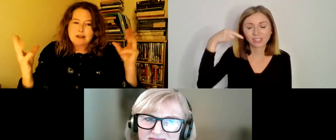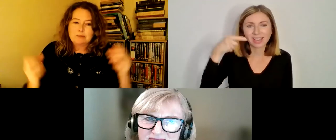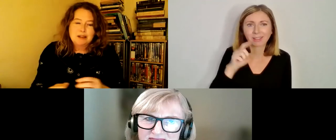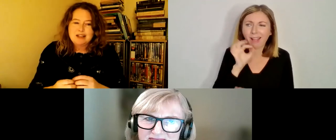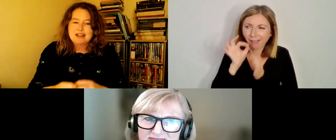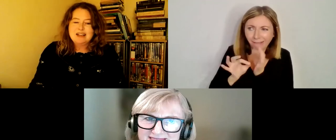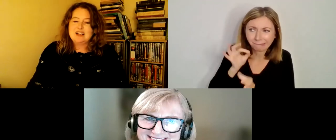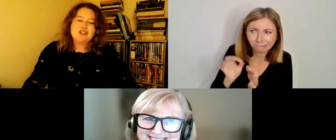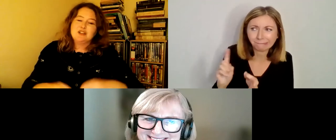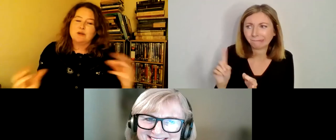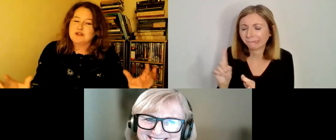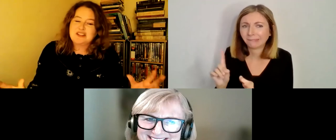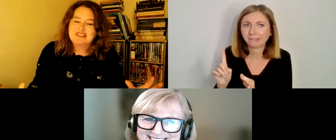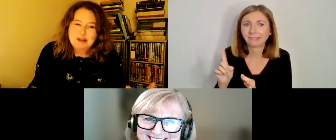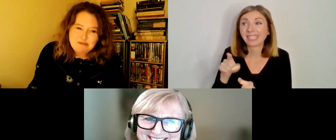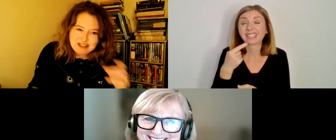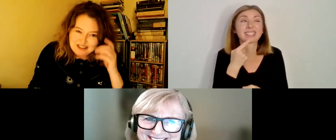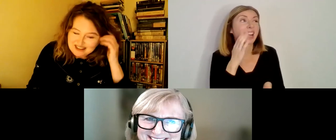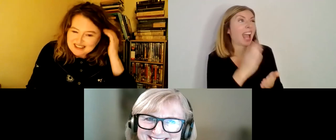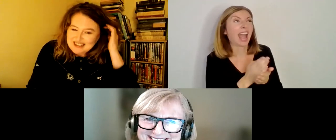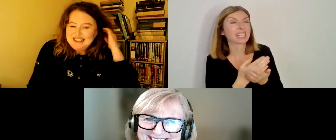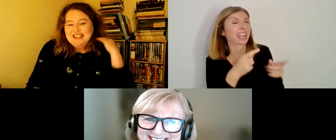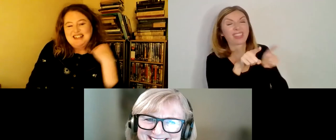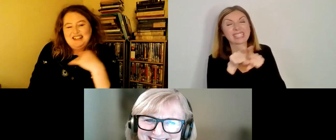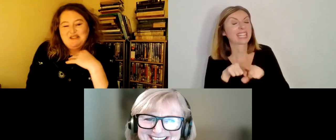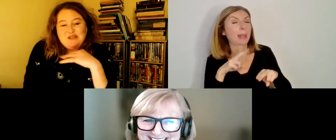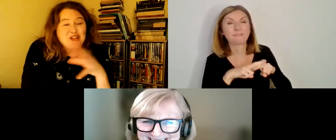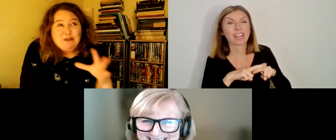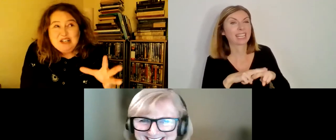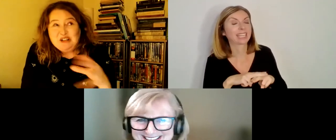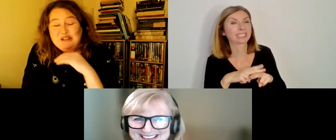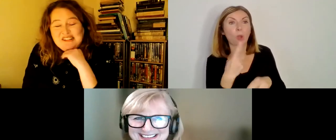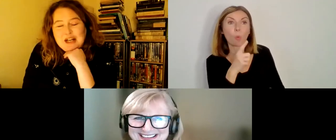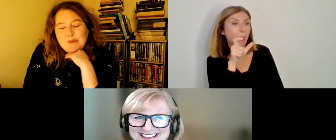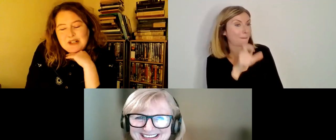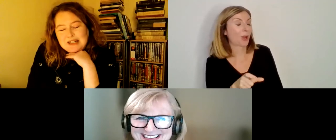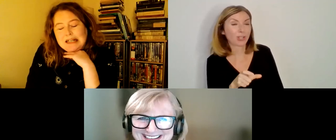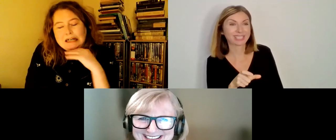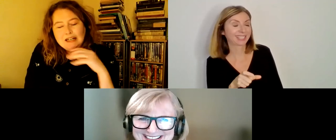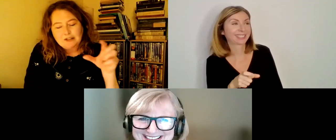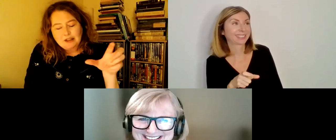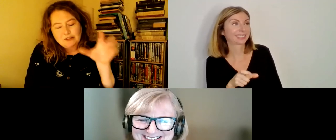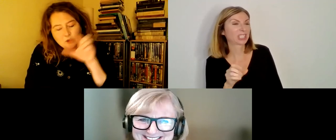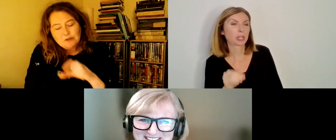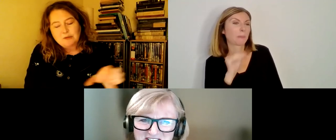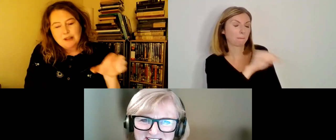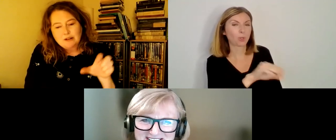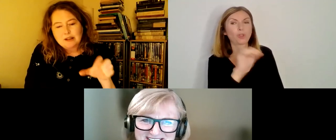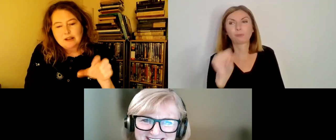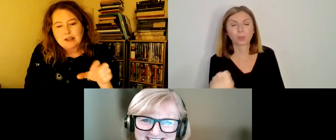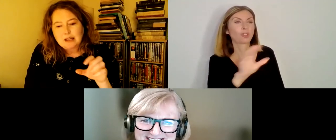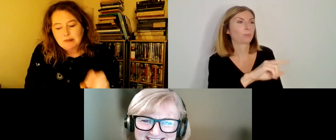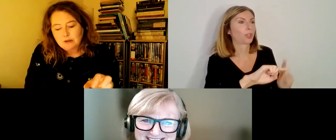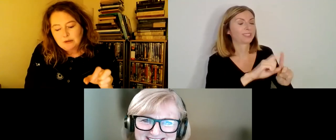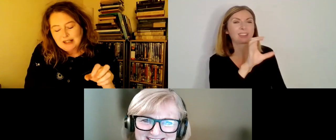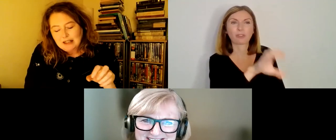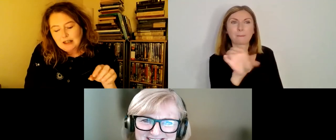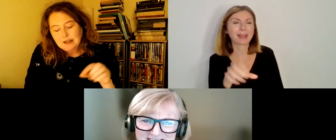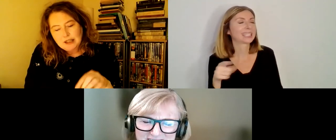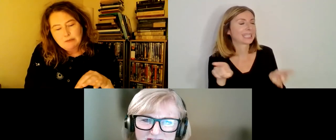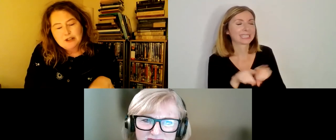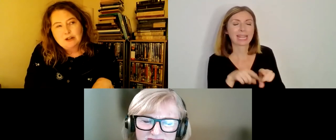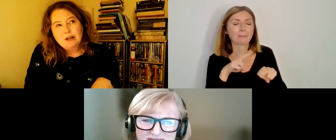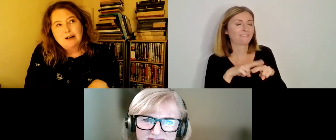throwing his hands up and saying, actually, they're all just the same Finian, which is what he does say. But yeah, I think those ones are the same. So